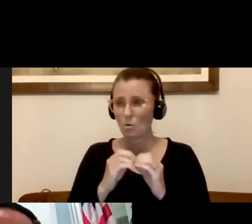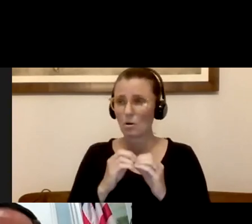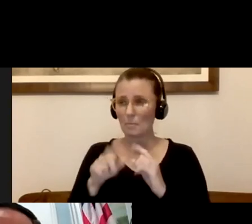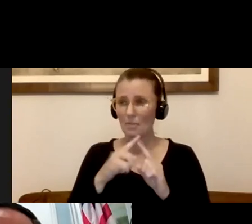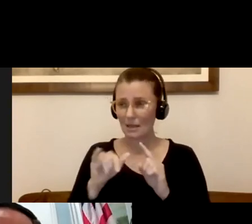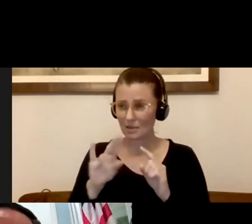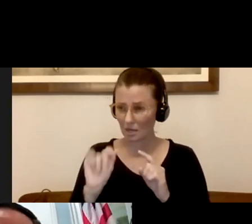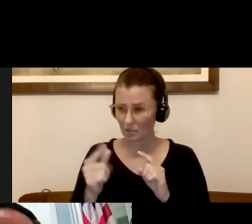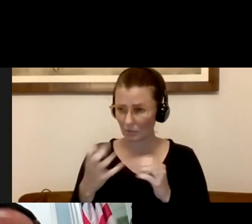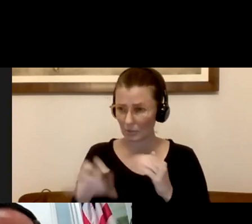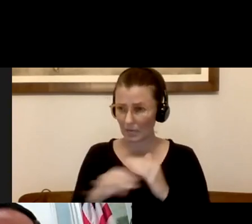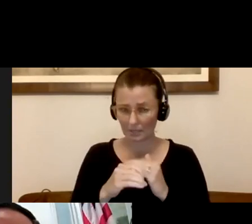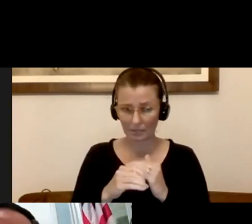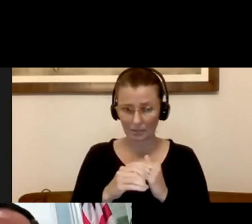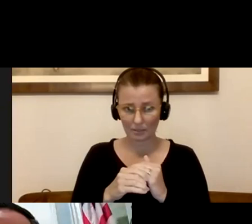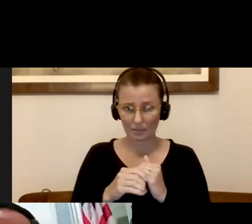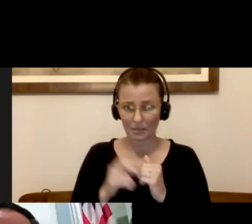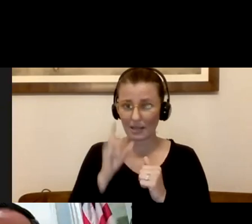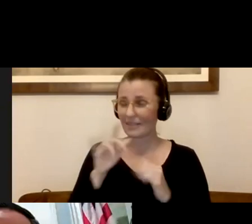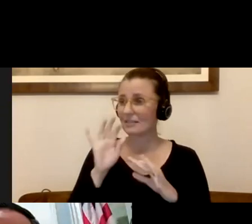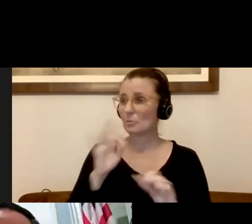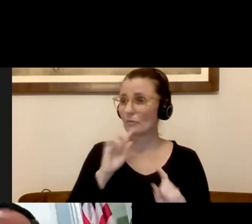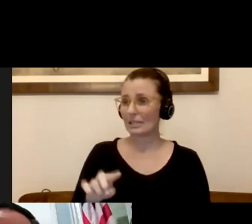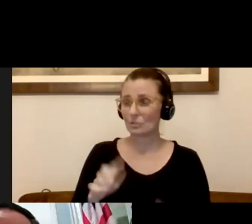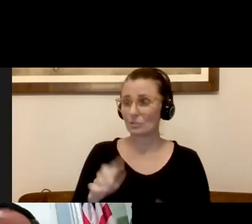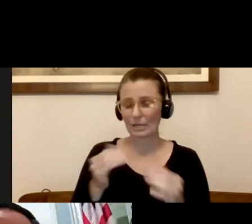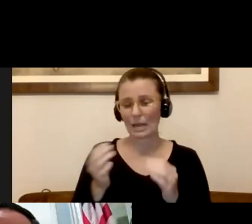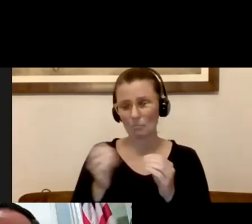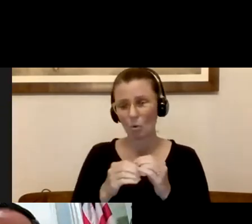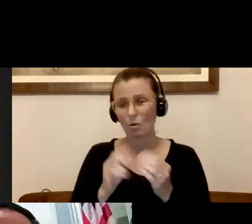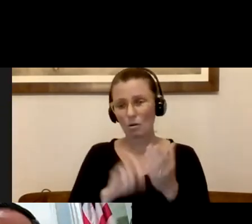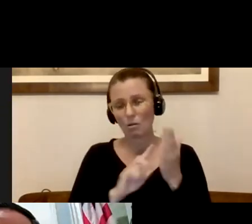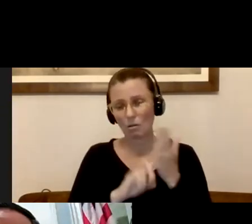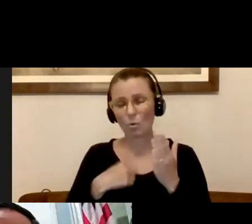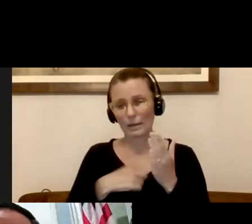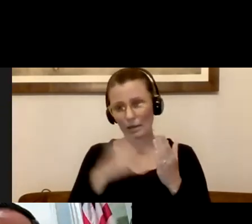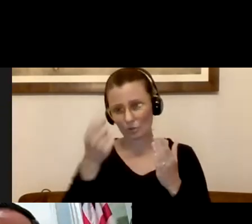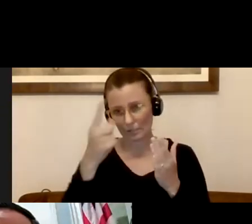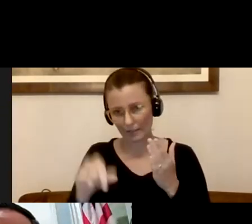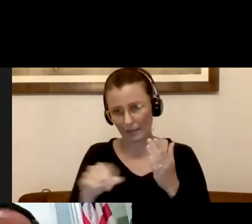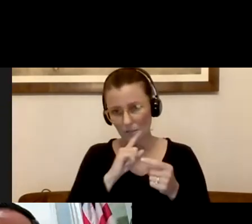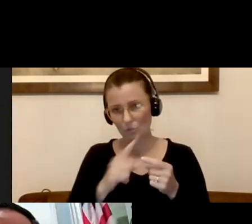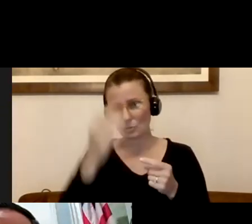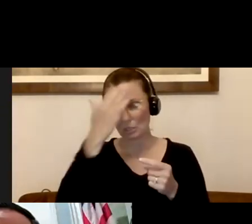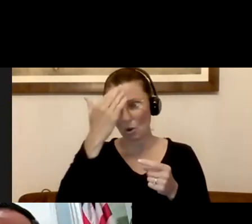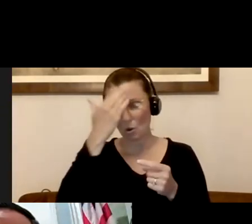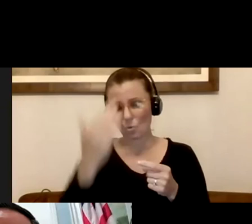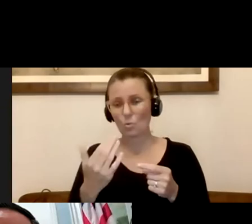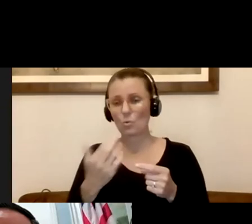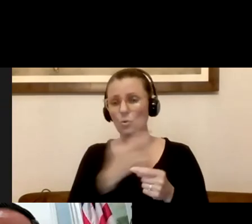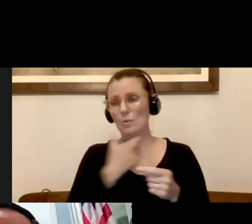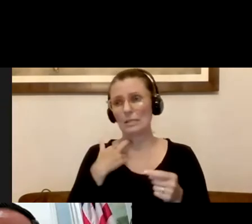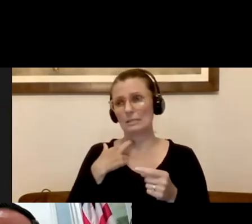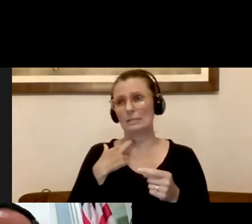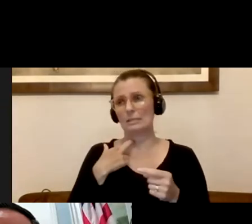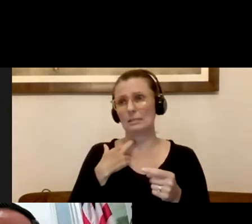did you have anything? I think that's a perfect answer because we are exploring that because we do understand that. And we know that the risks, um, that we don't want